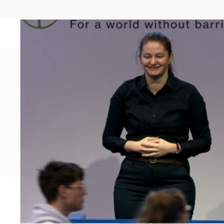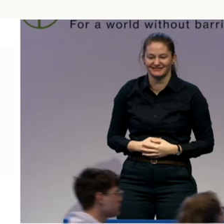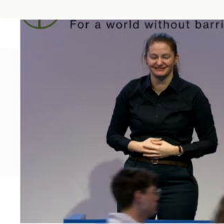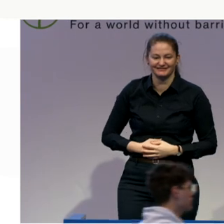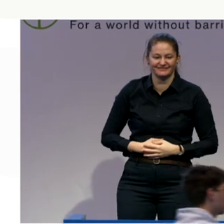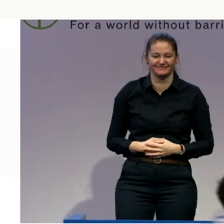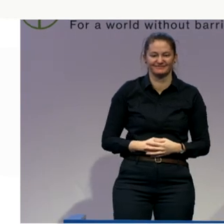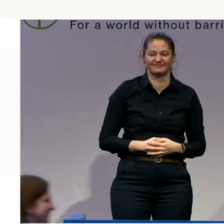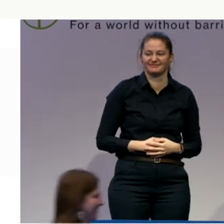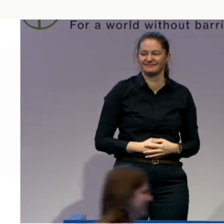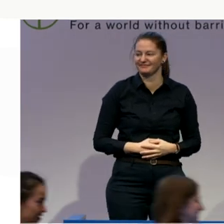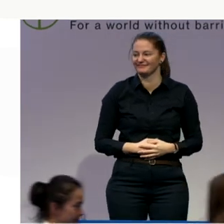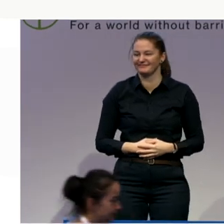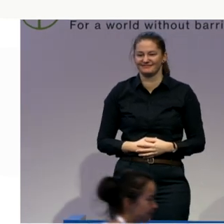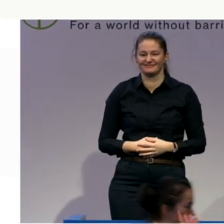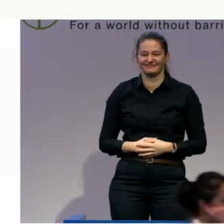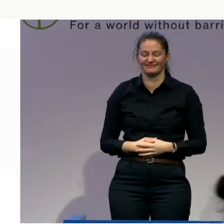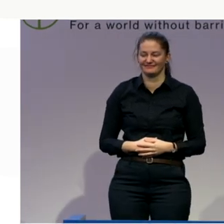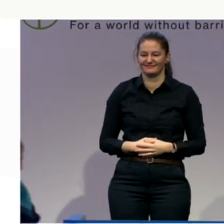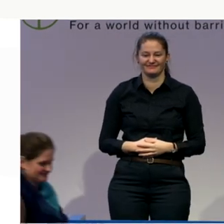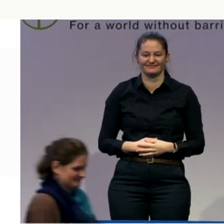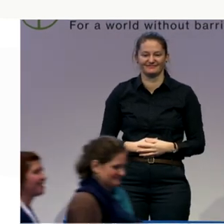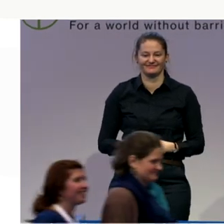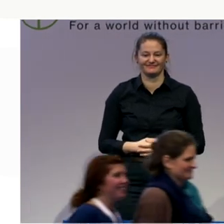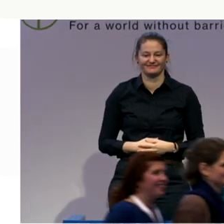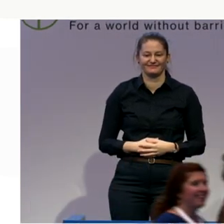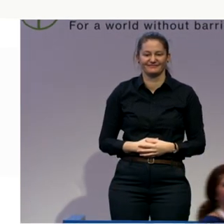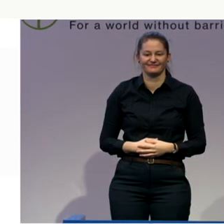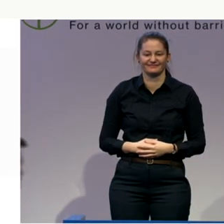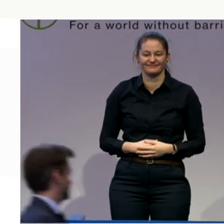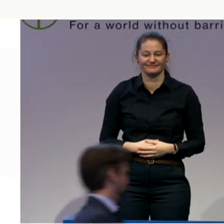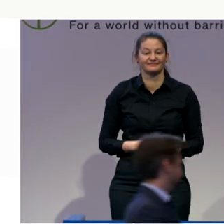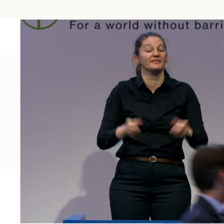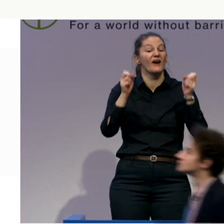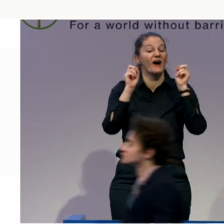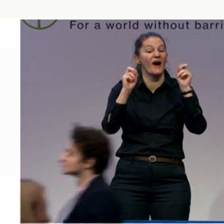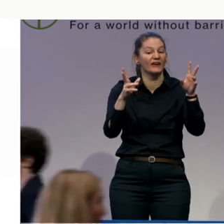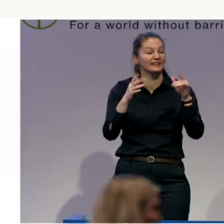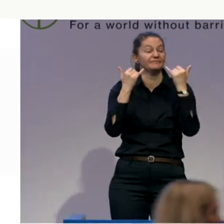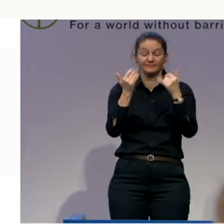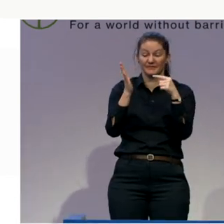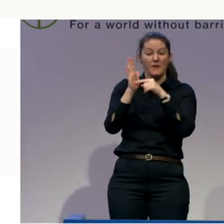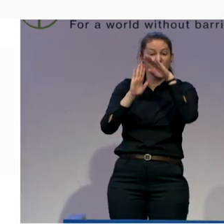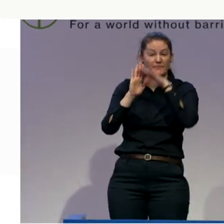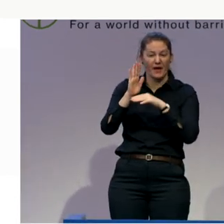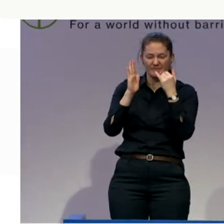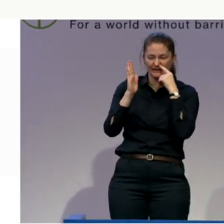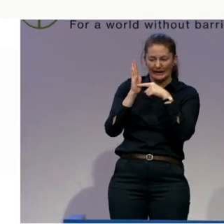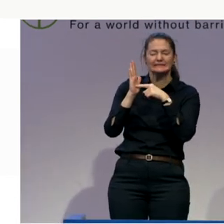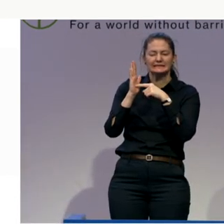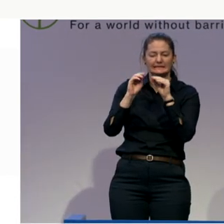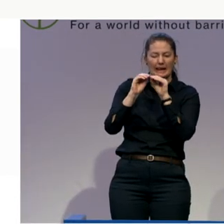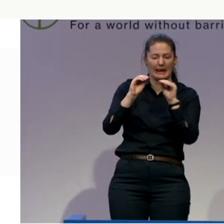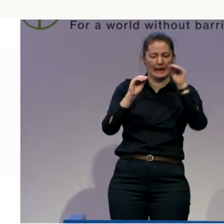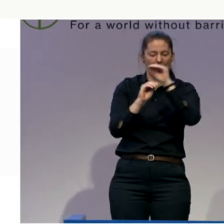Okay. So, we are going to switch around. Are we going to switch around the program a little bit? Because the President